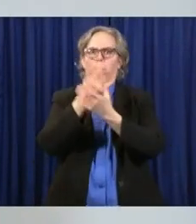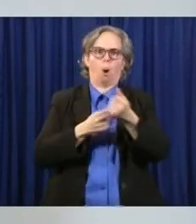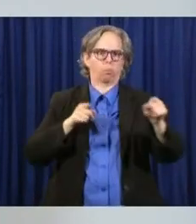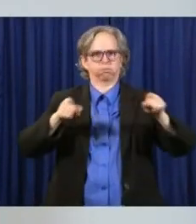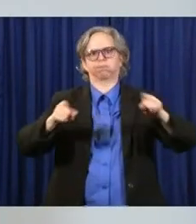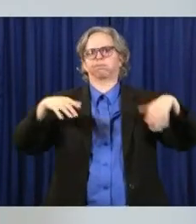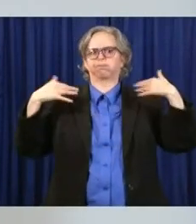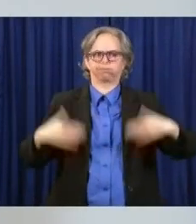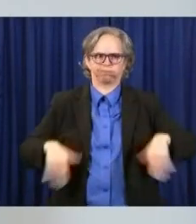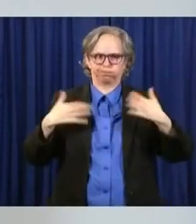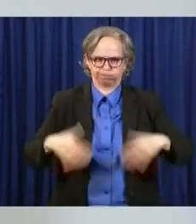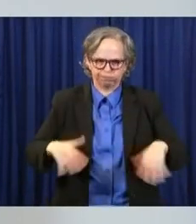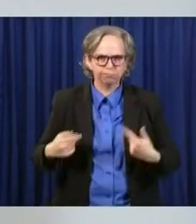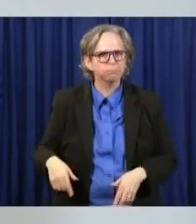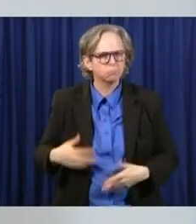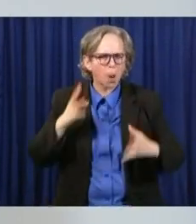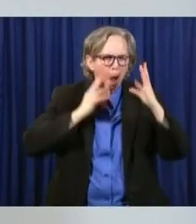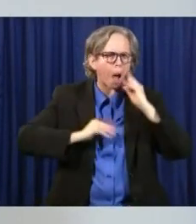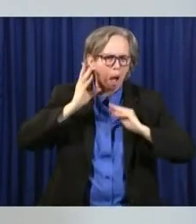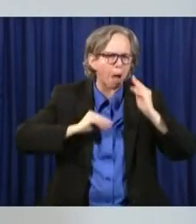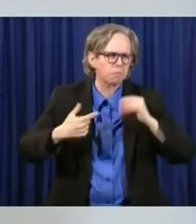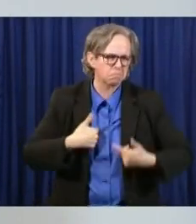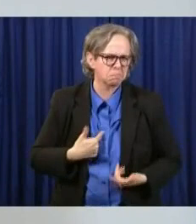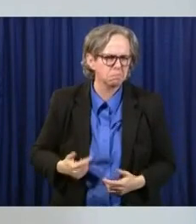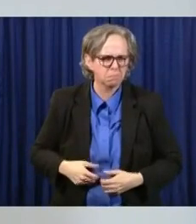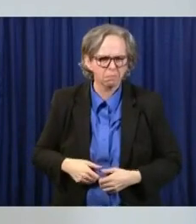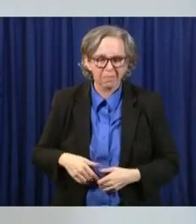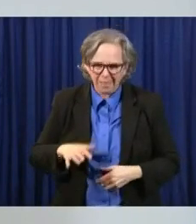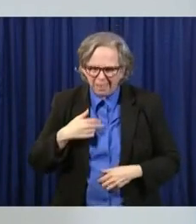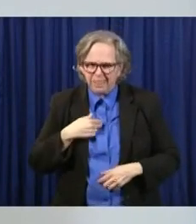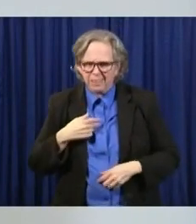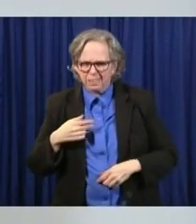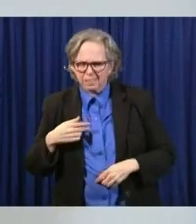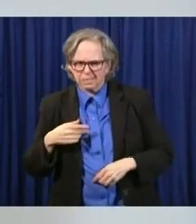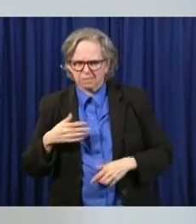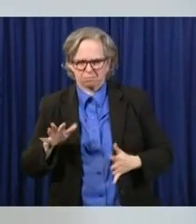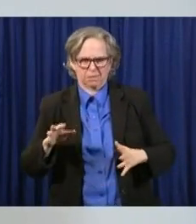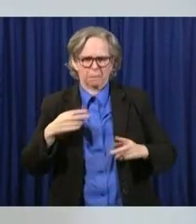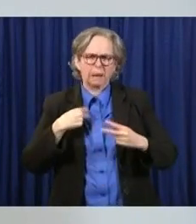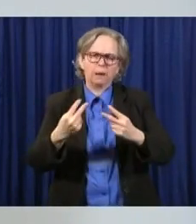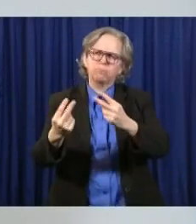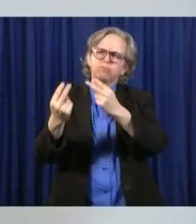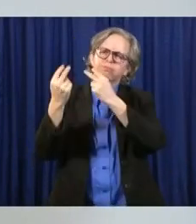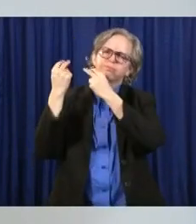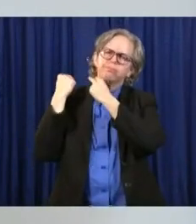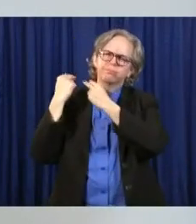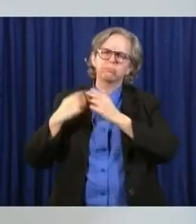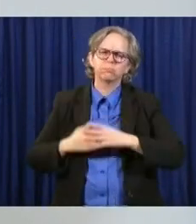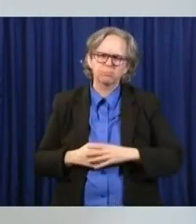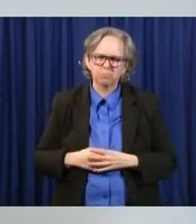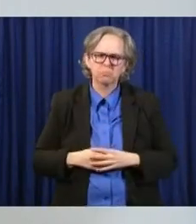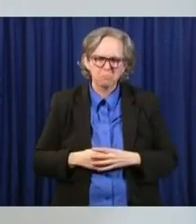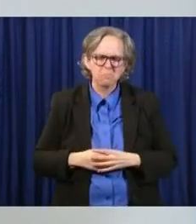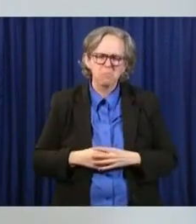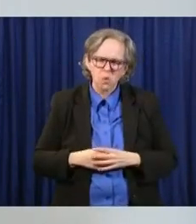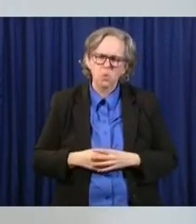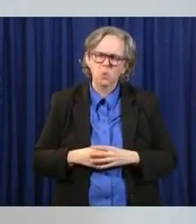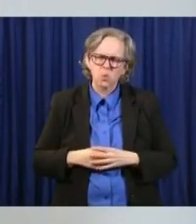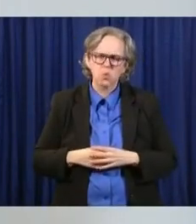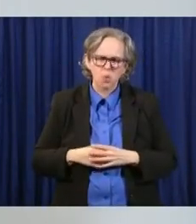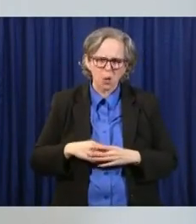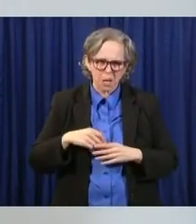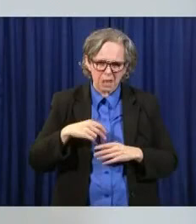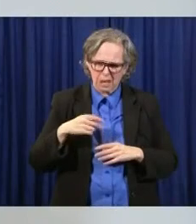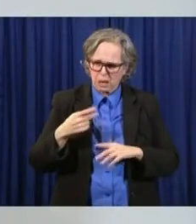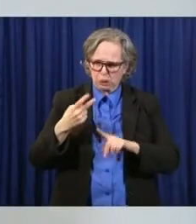recall a period where we went in basically a two-month period to having a billion-dollar swing, from having more revenue